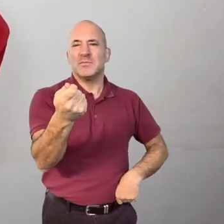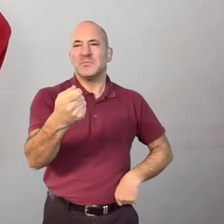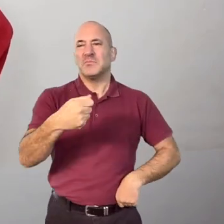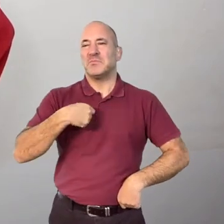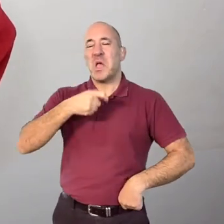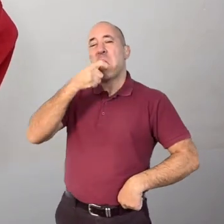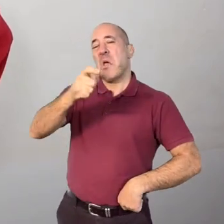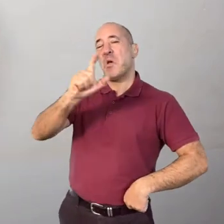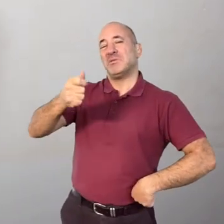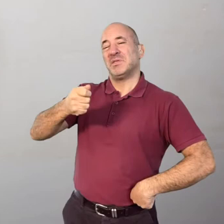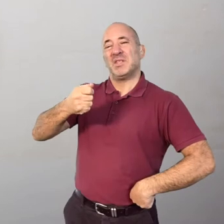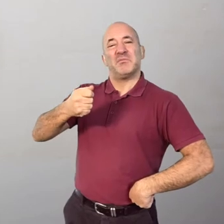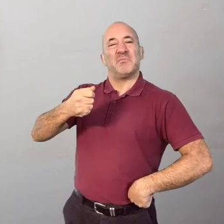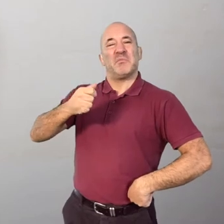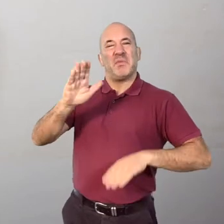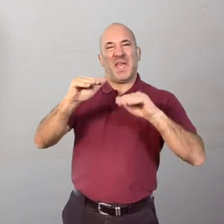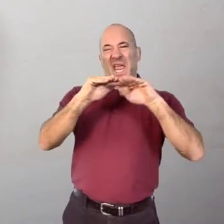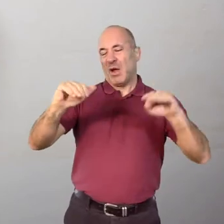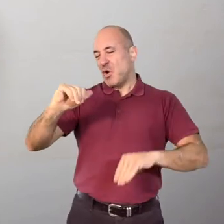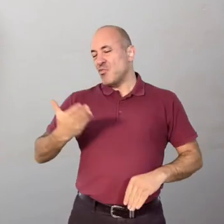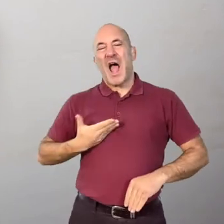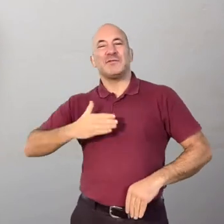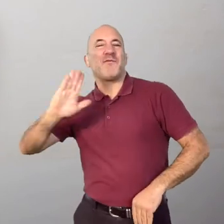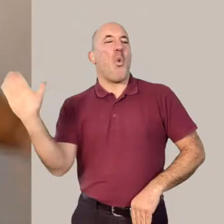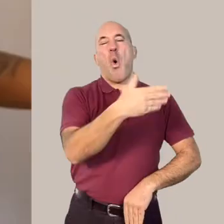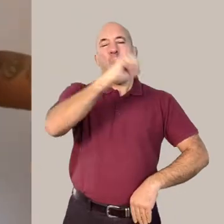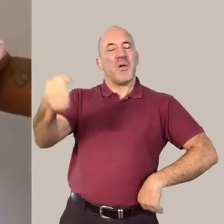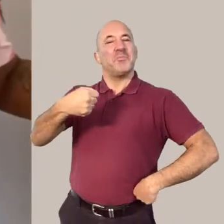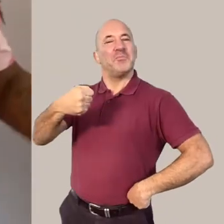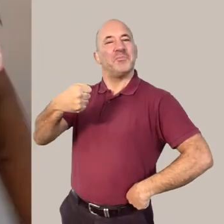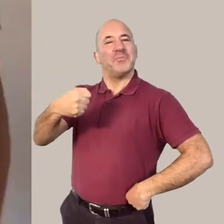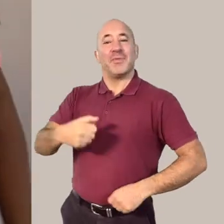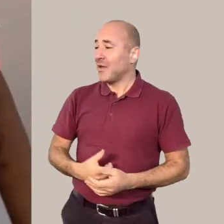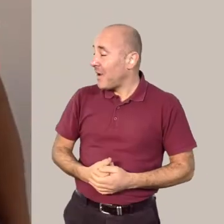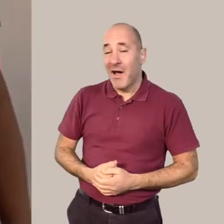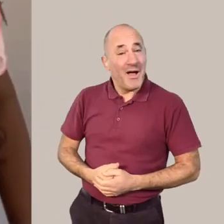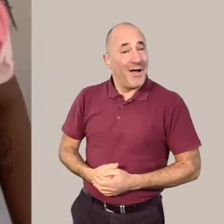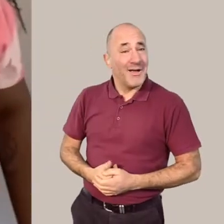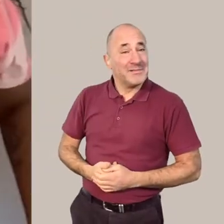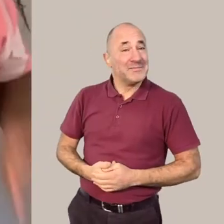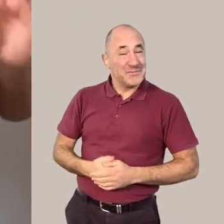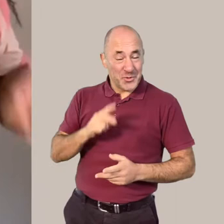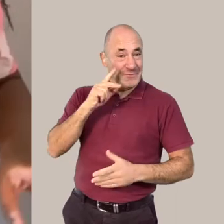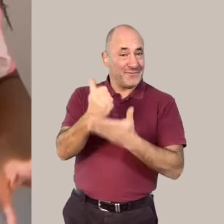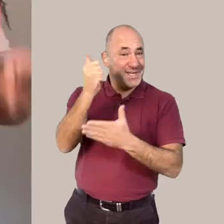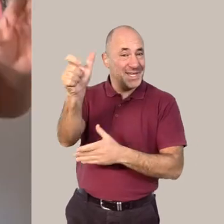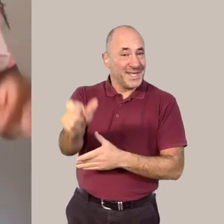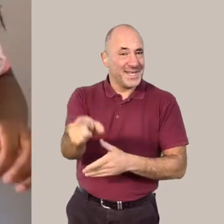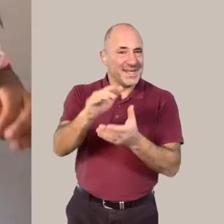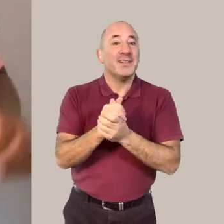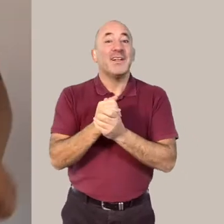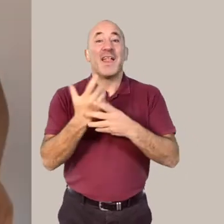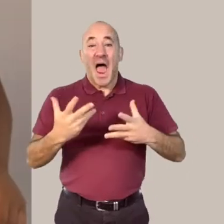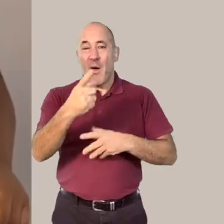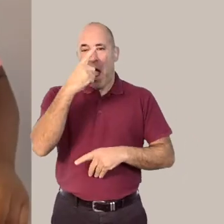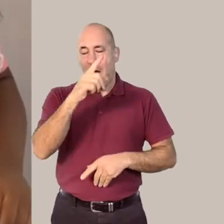and I would say equal rights for all. Wow, Angela your hero looks great. Now, this